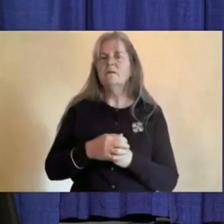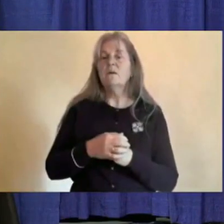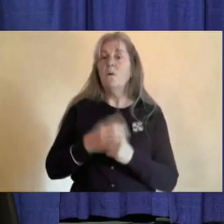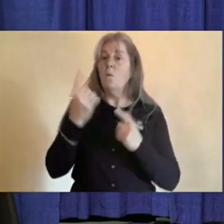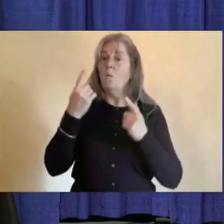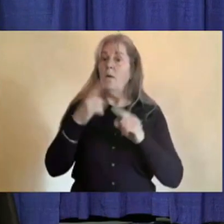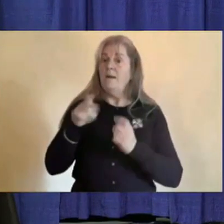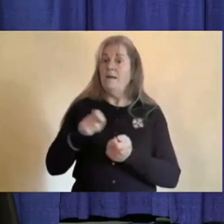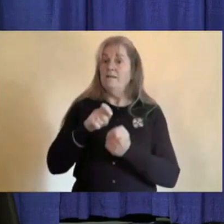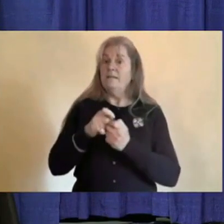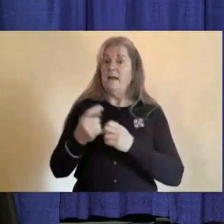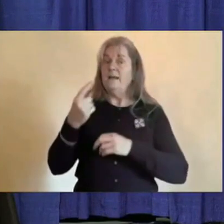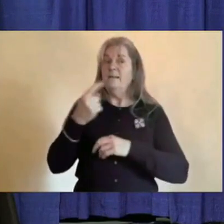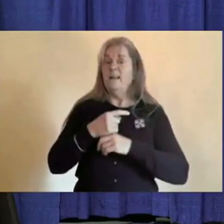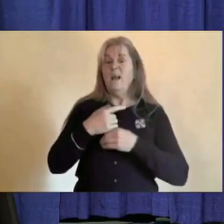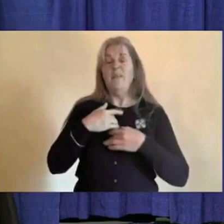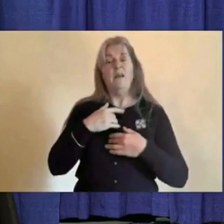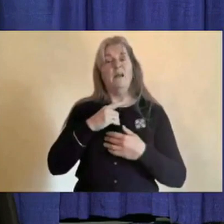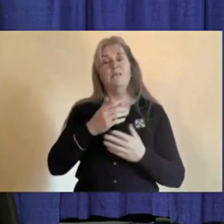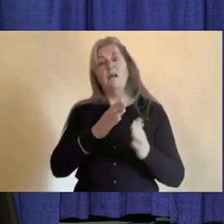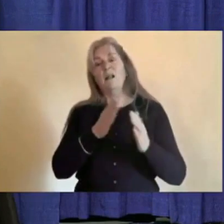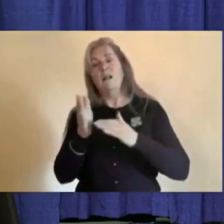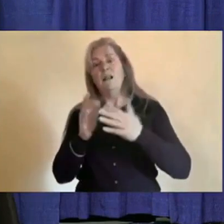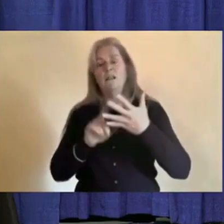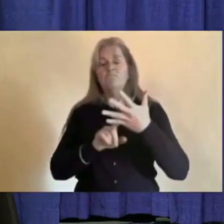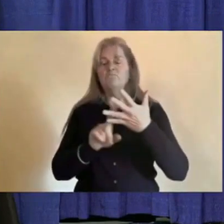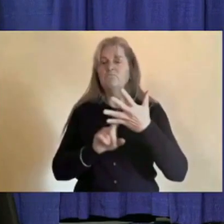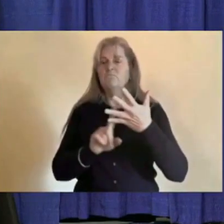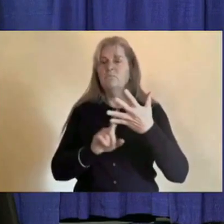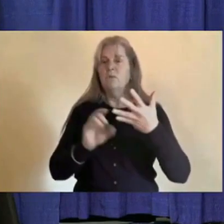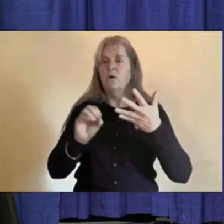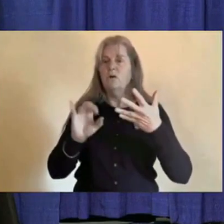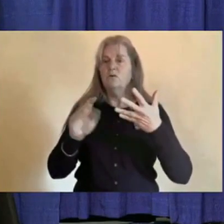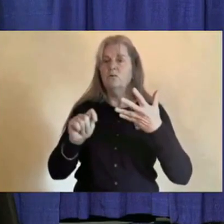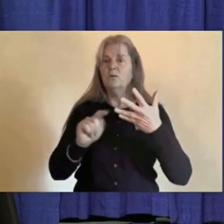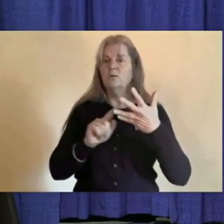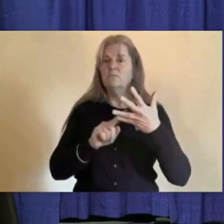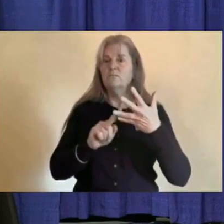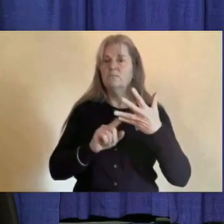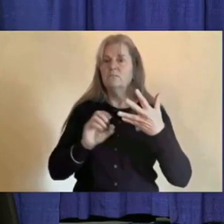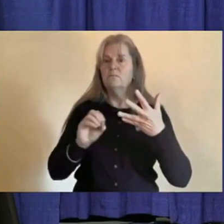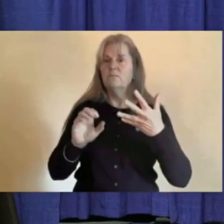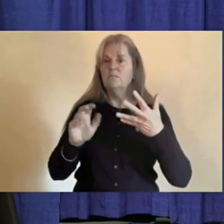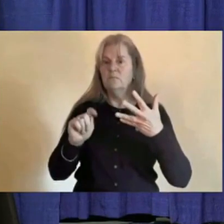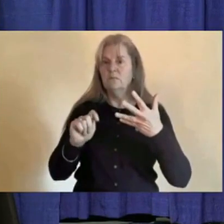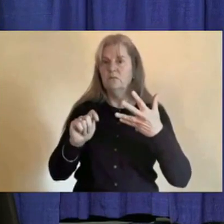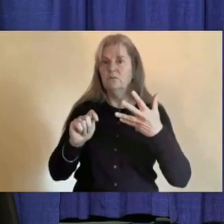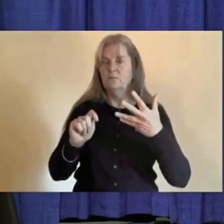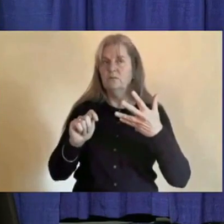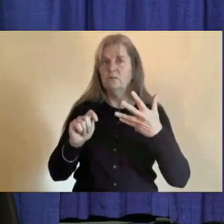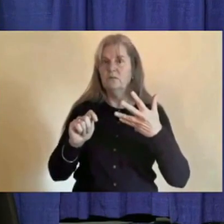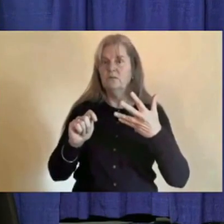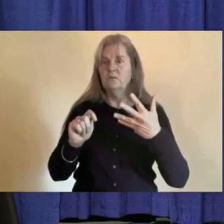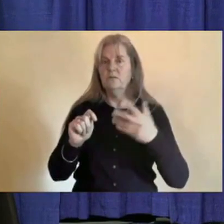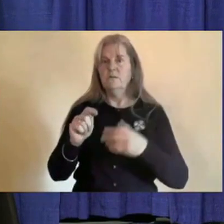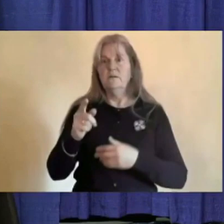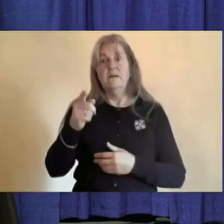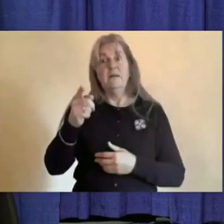late October really is ideally positioned. You know, you could argue that if we go too early,